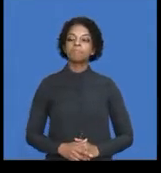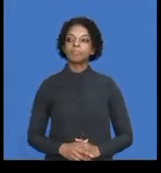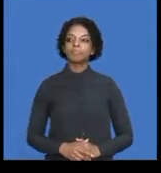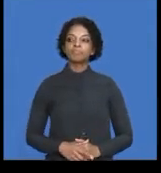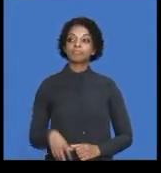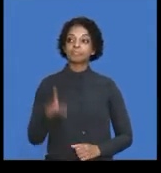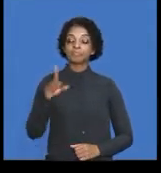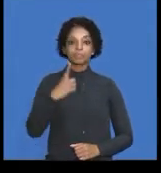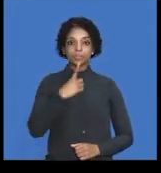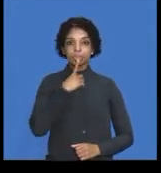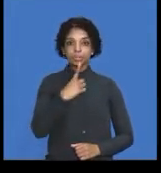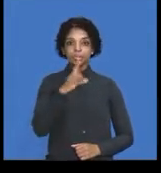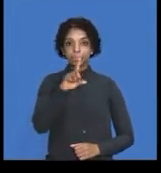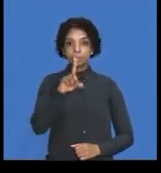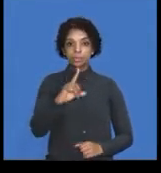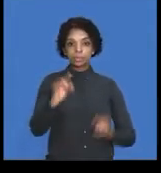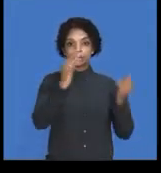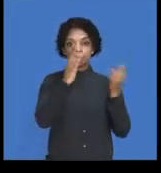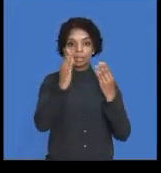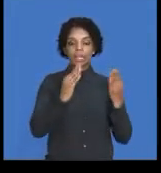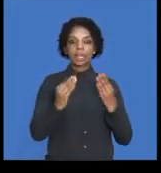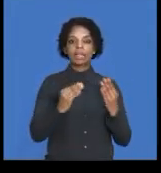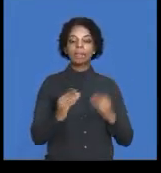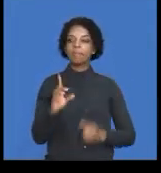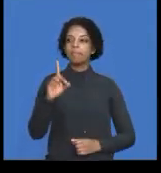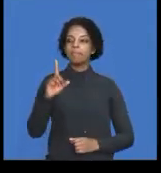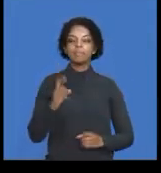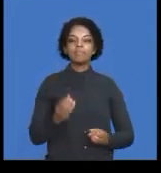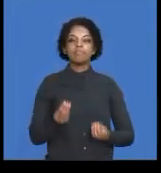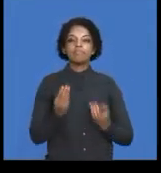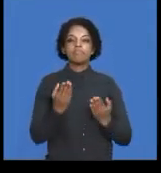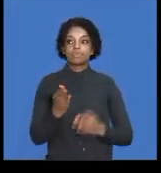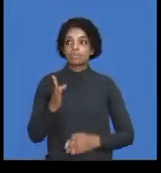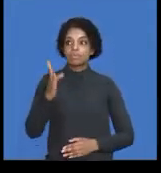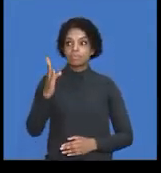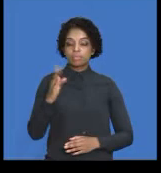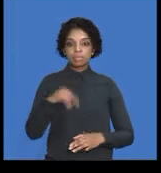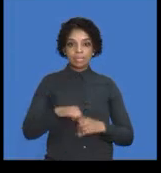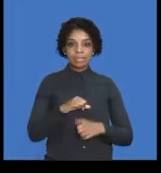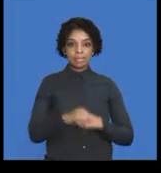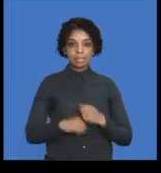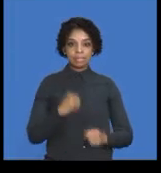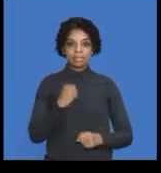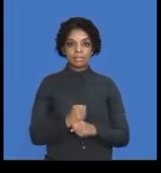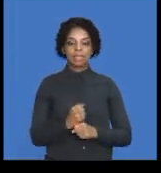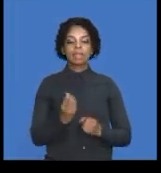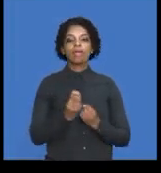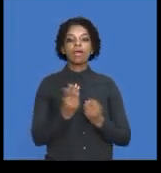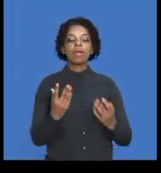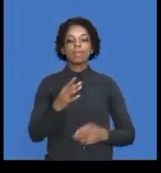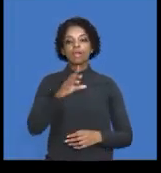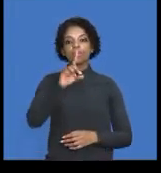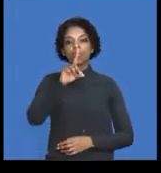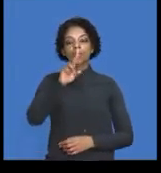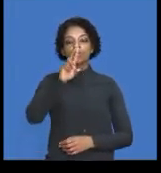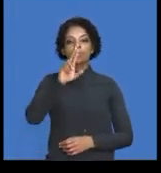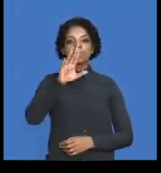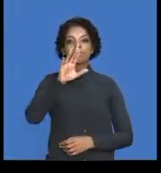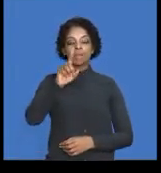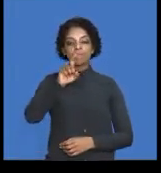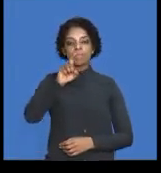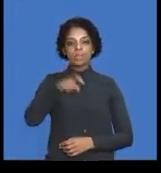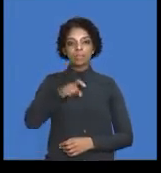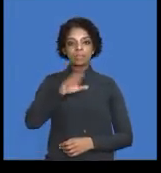that the number of units that you produced and sold this year amounted to 110,500, right?